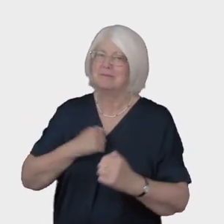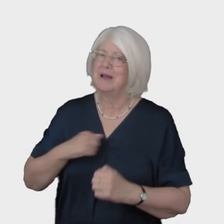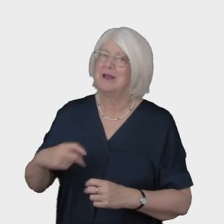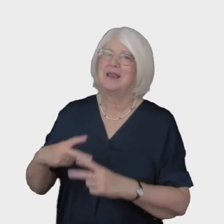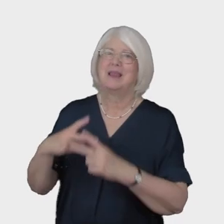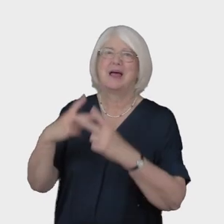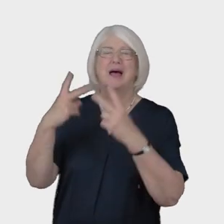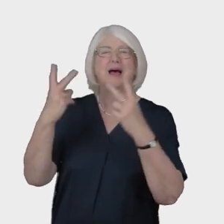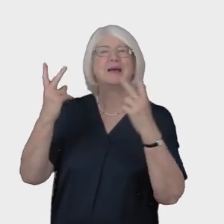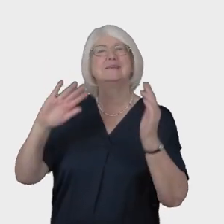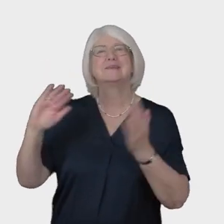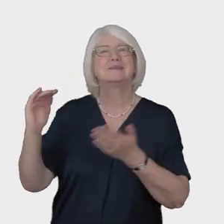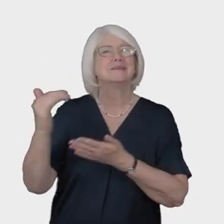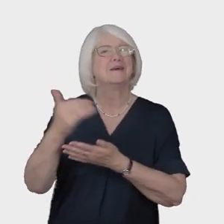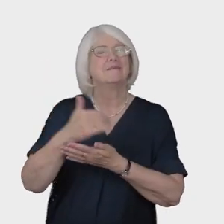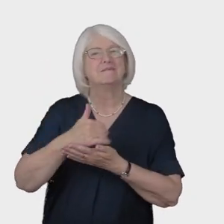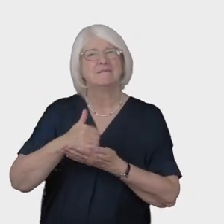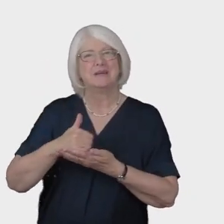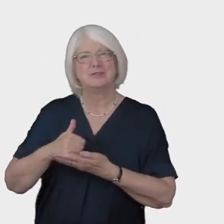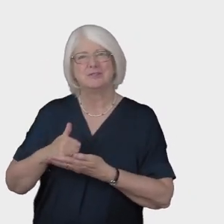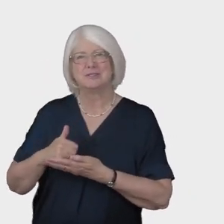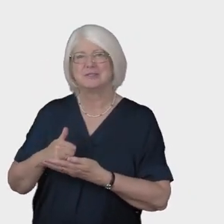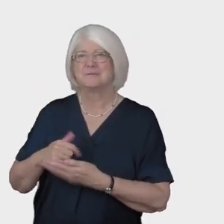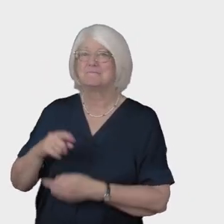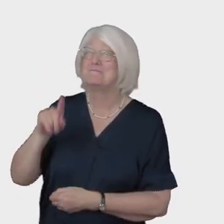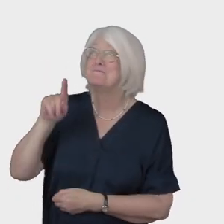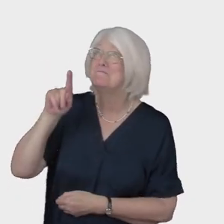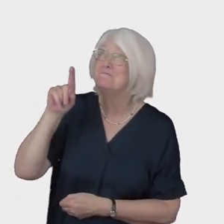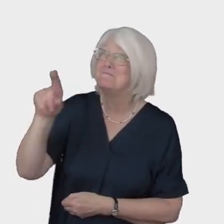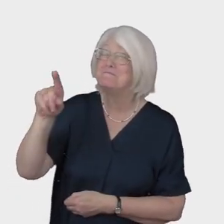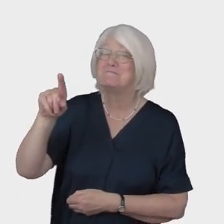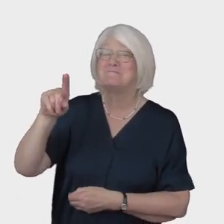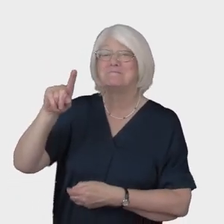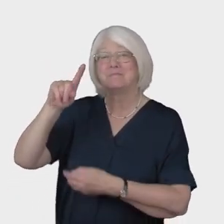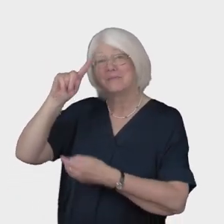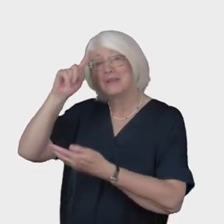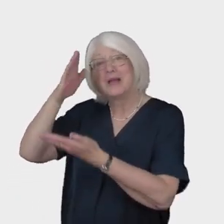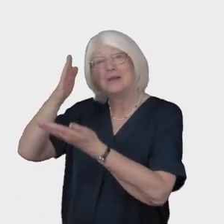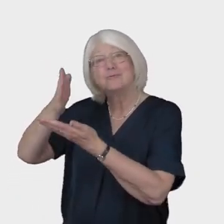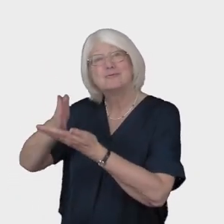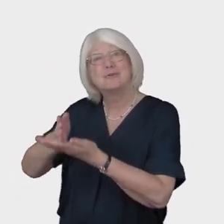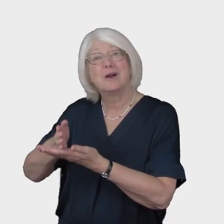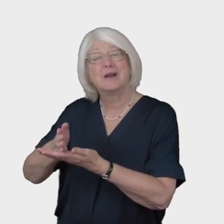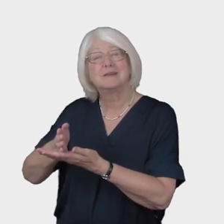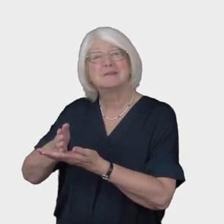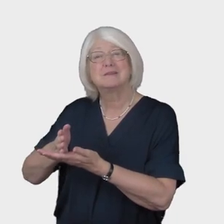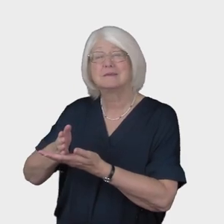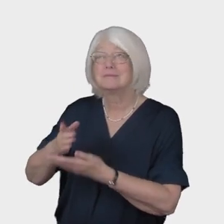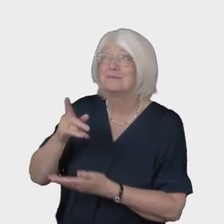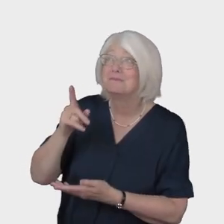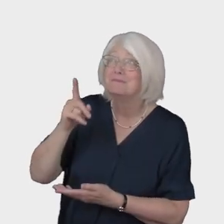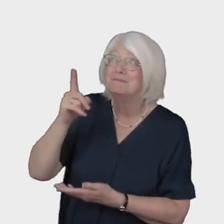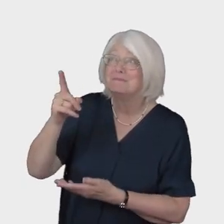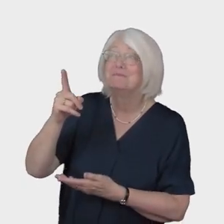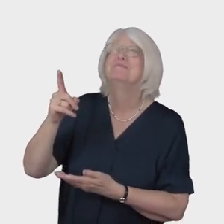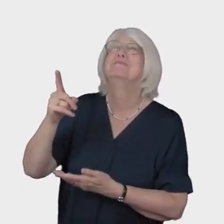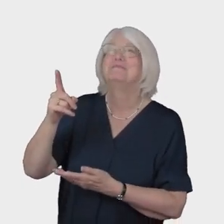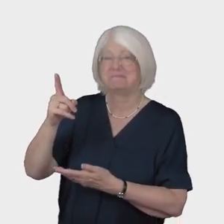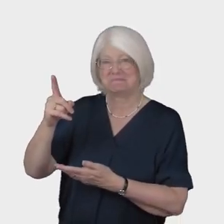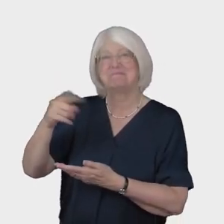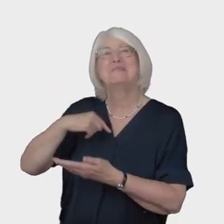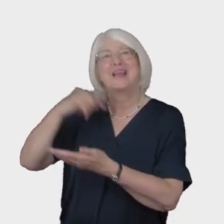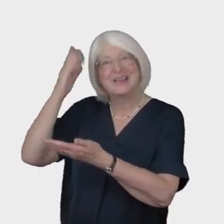light my light and salvation in God I trust